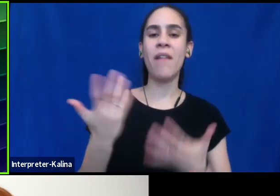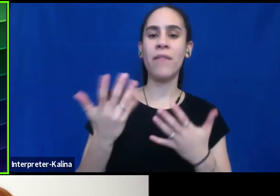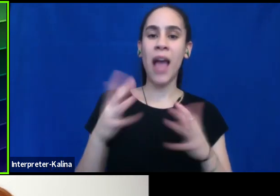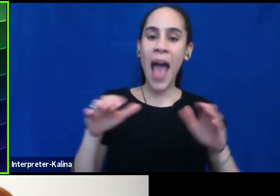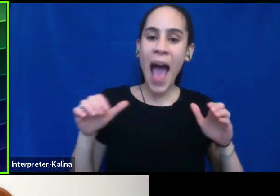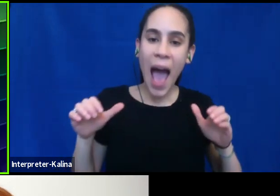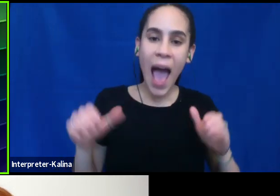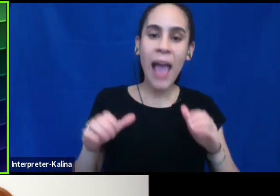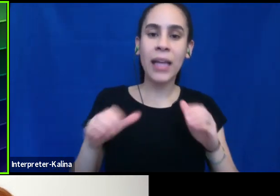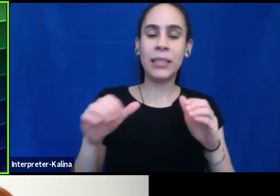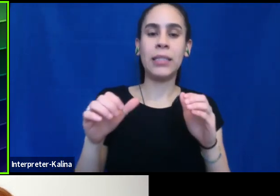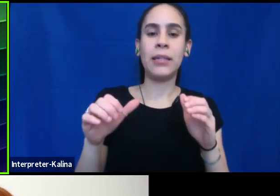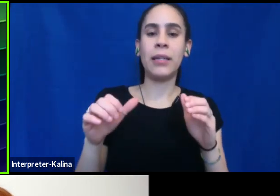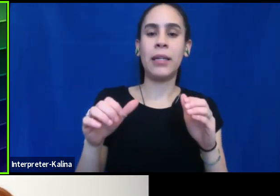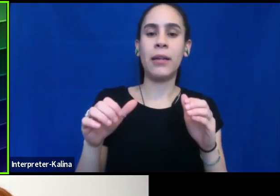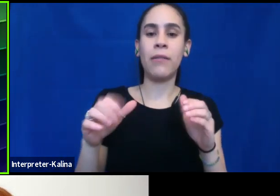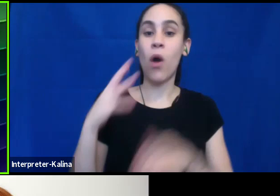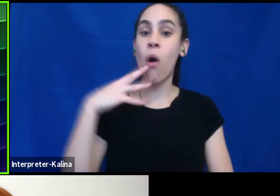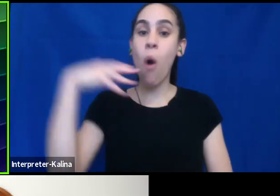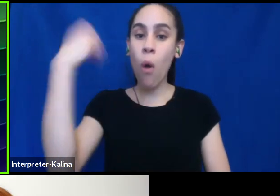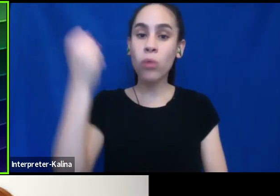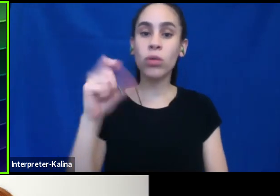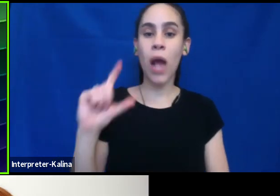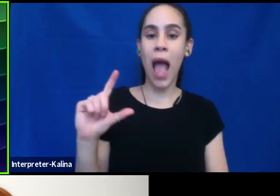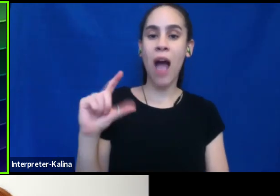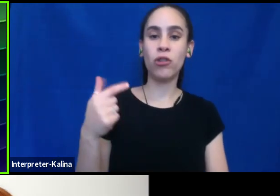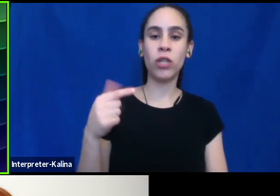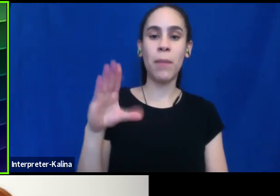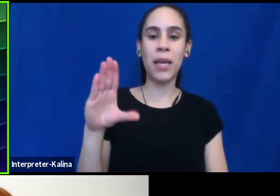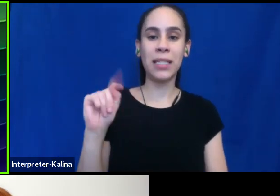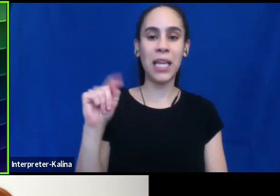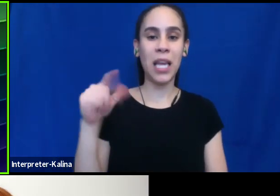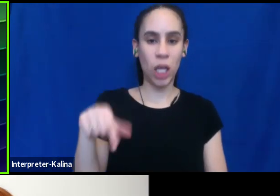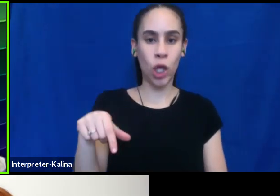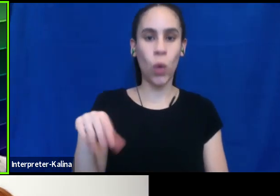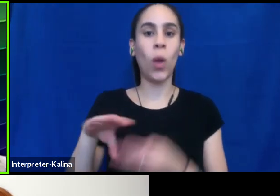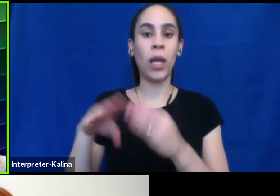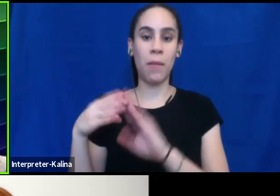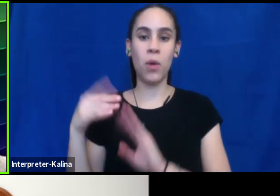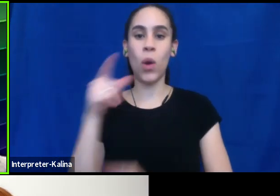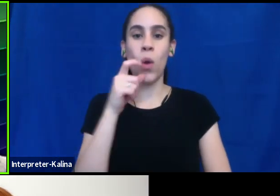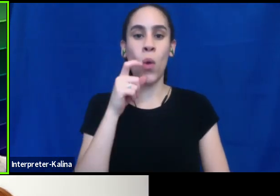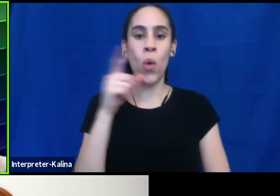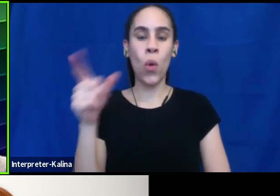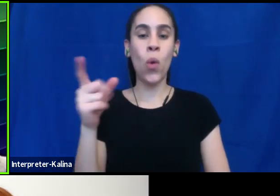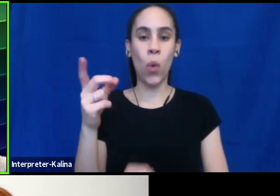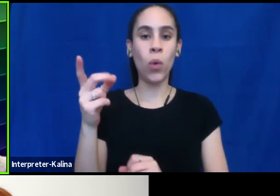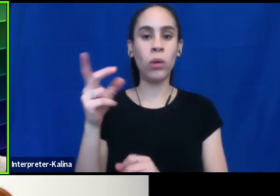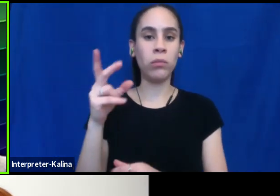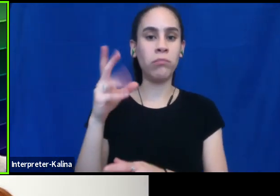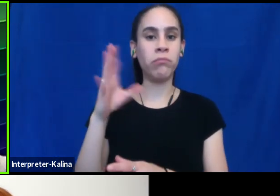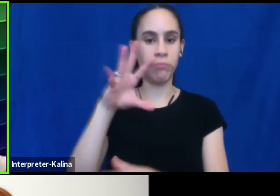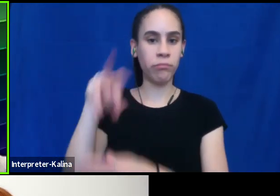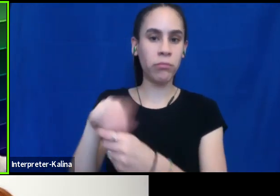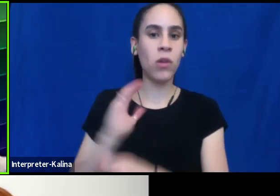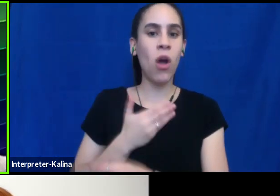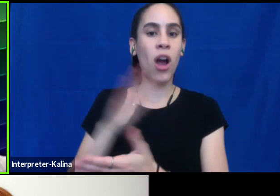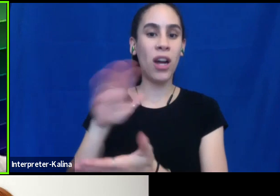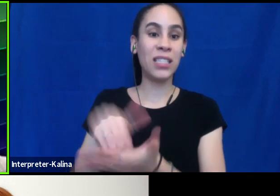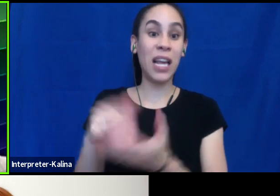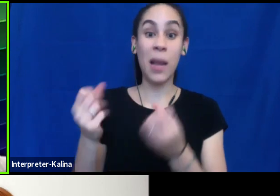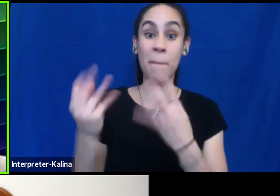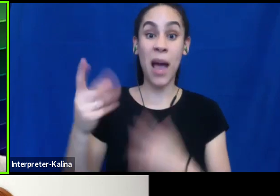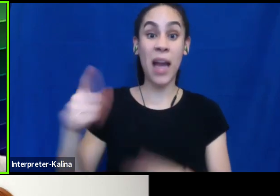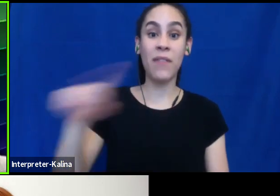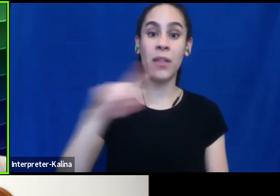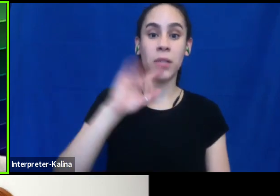older adult, um, LGBTQ, uh, community that, that used our, our community center. And, um, they basically, many of them told us,